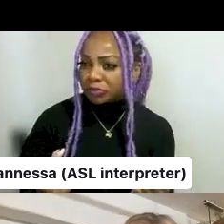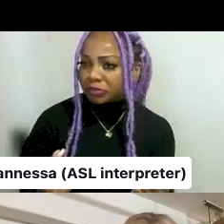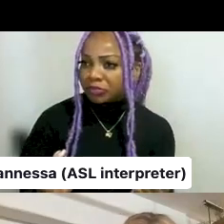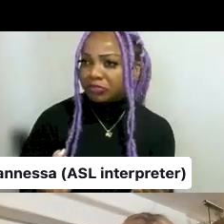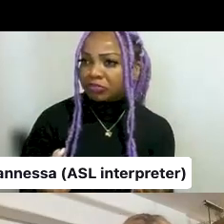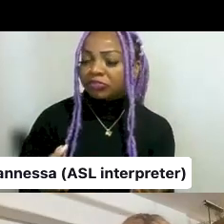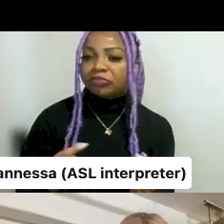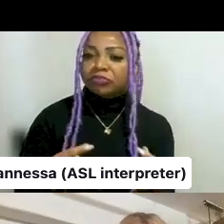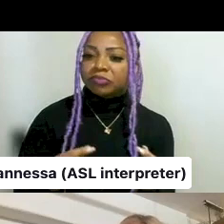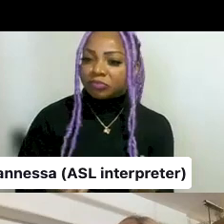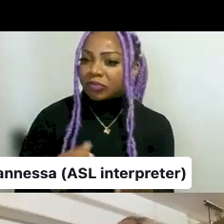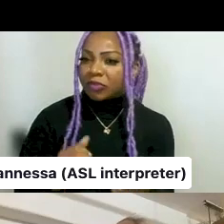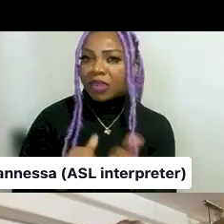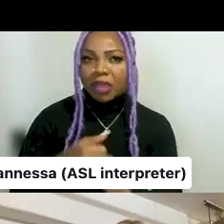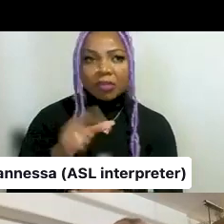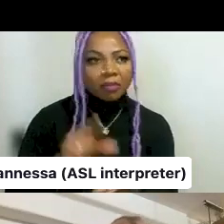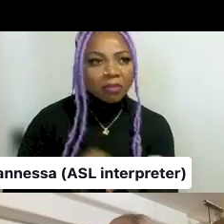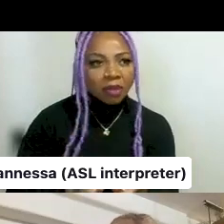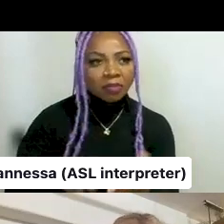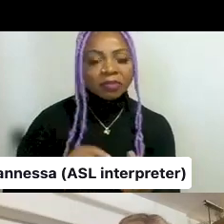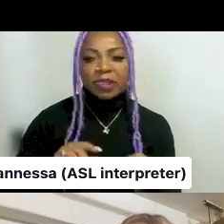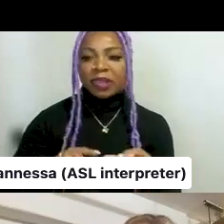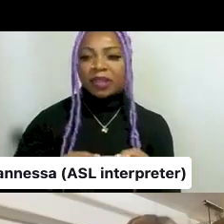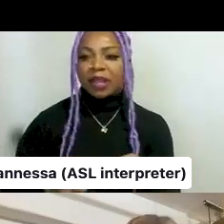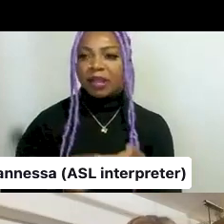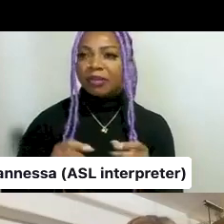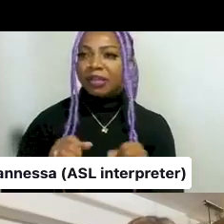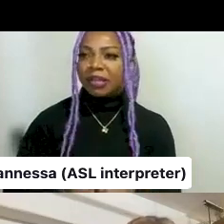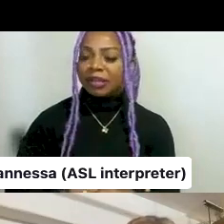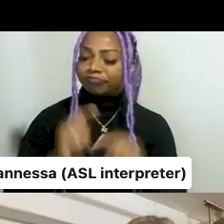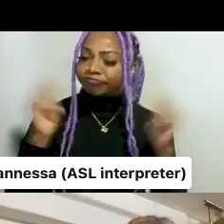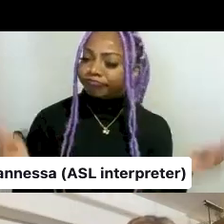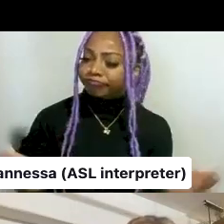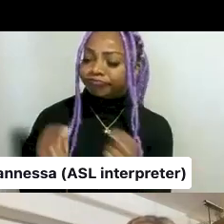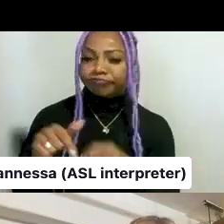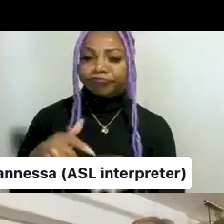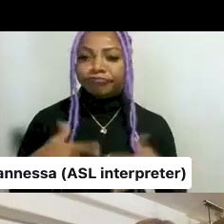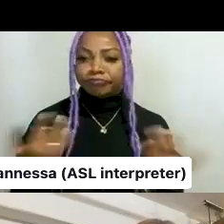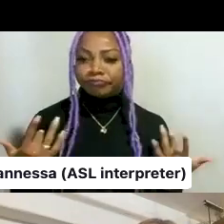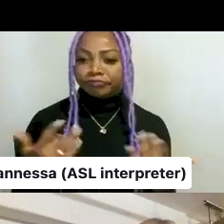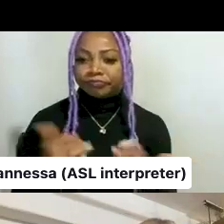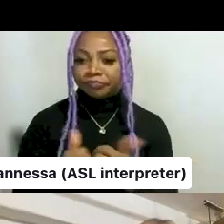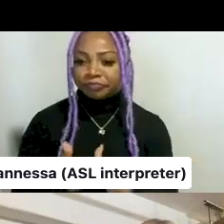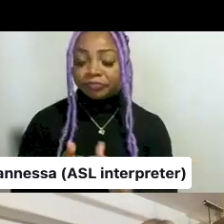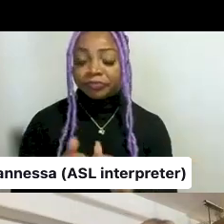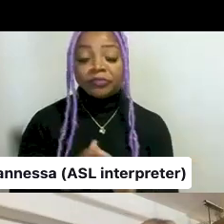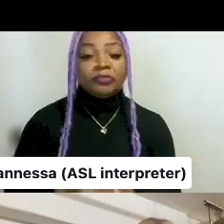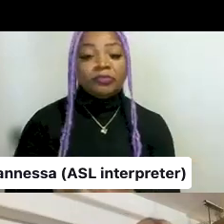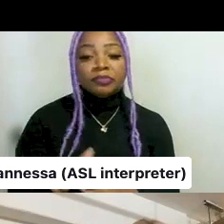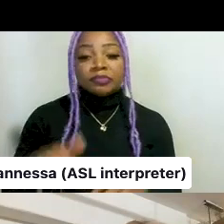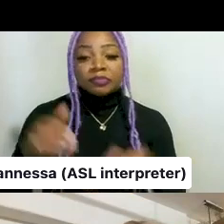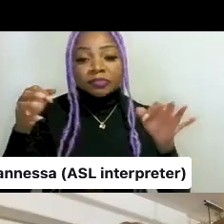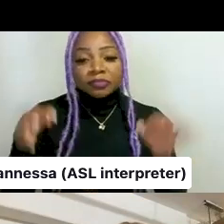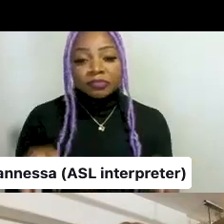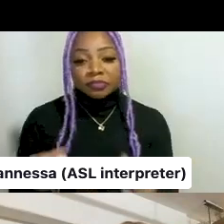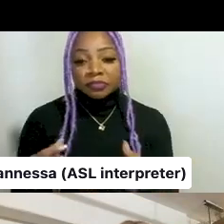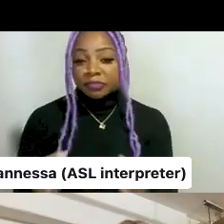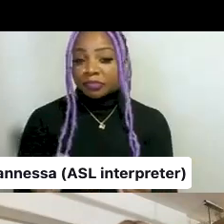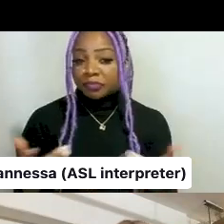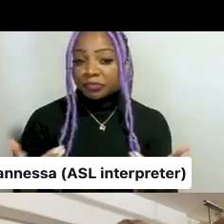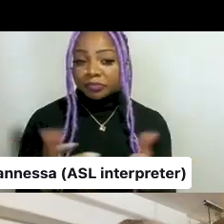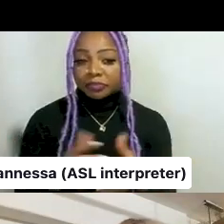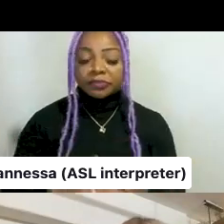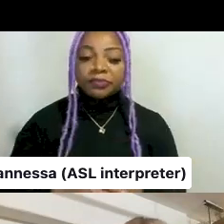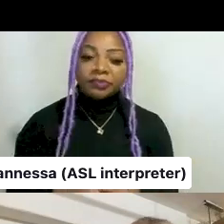to publish and how can we commemorate this event for ourselves? Um, so what we decided to do instead is, um,